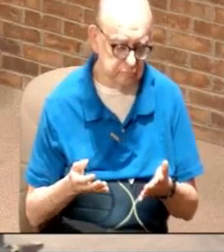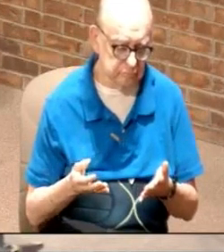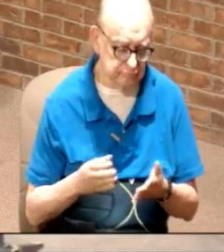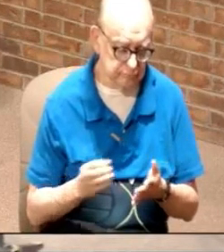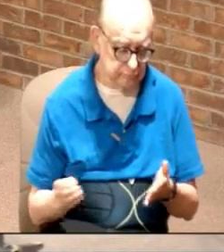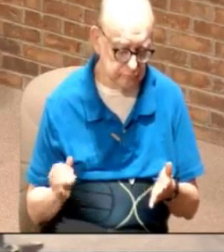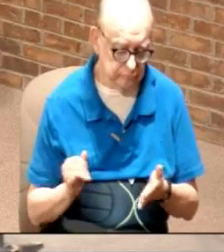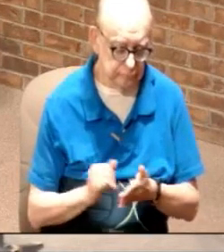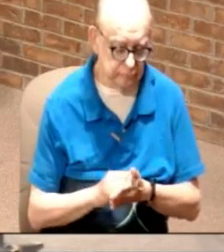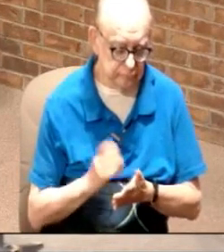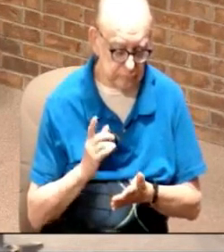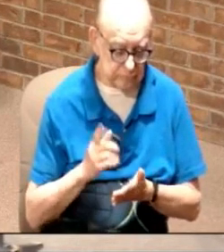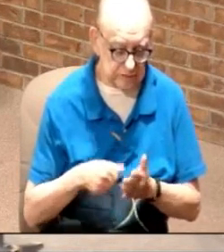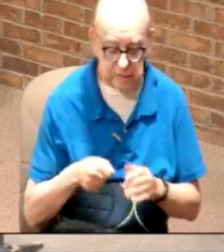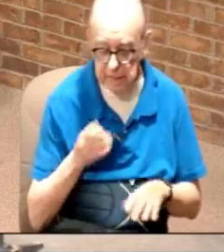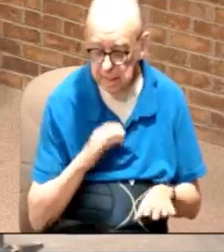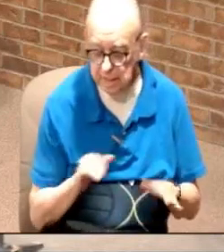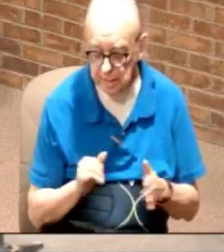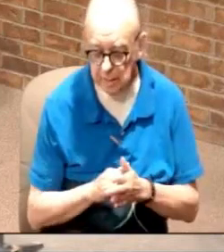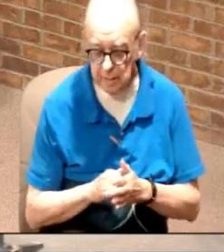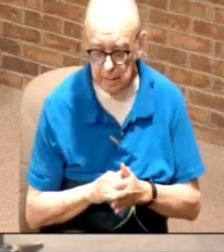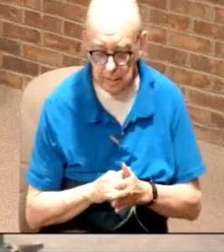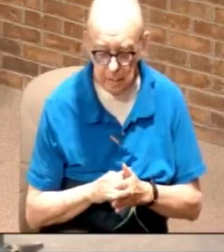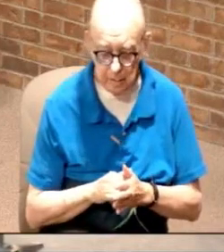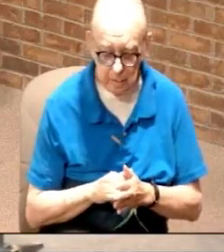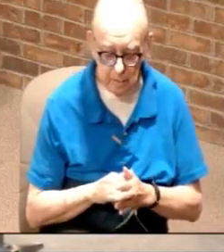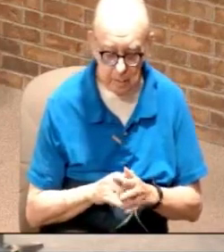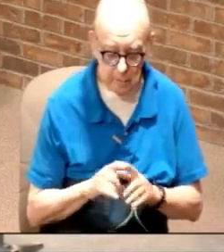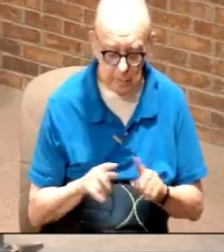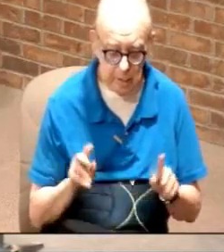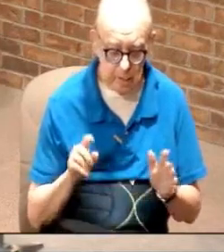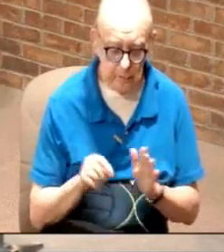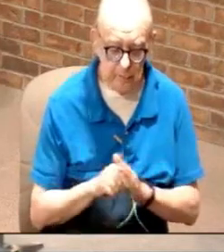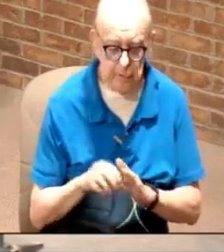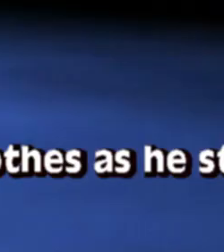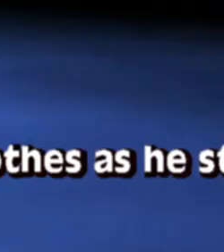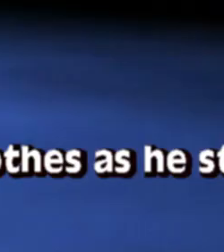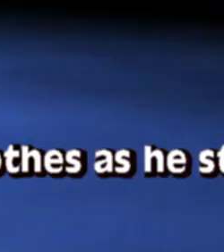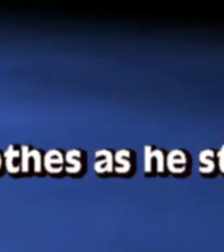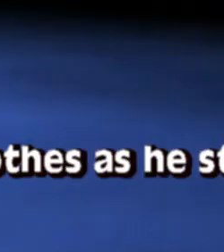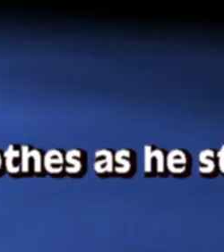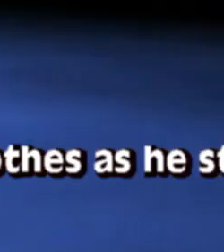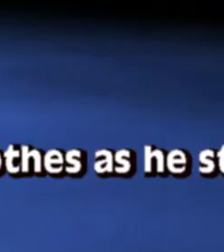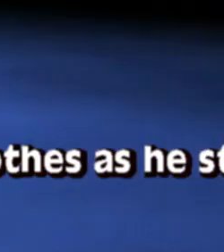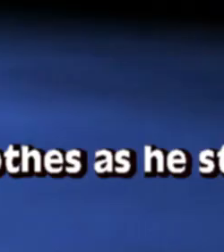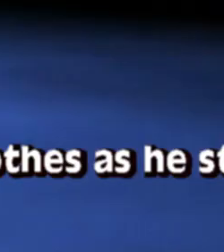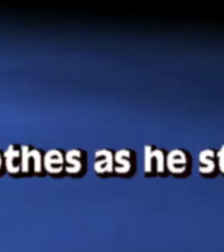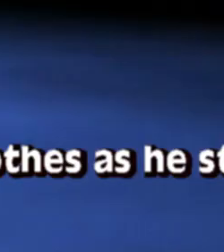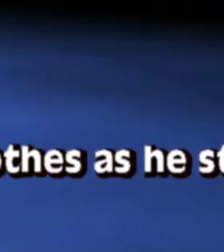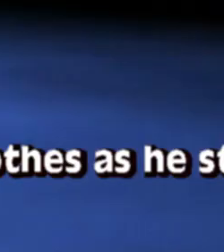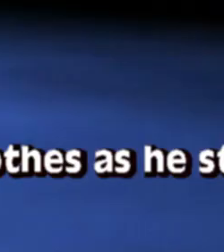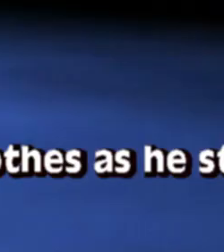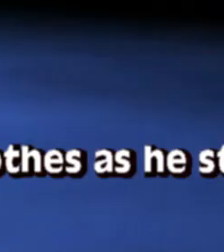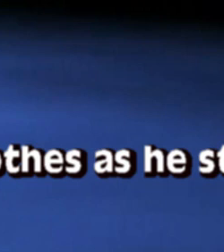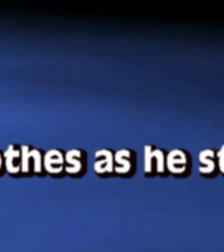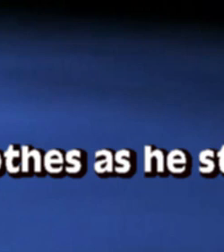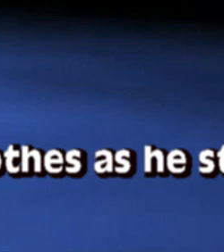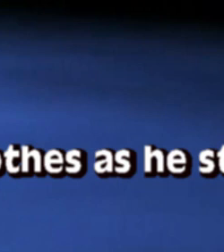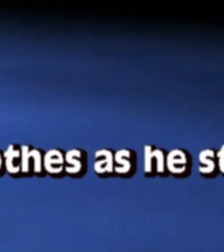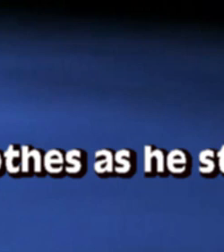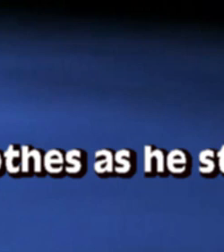Now, that's what God thinks. But now look at this, at verse number 3. Now, Joshua was dressed